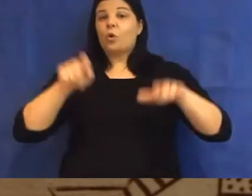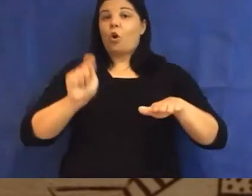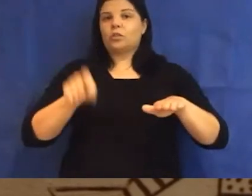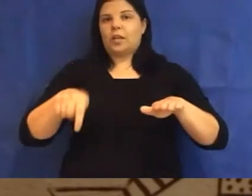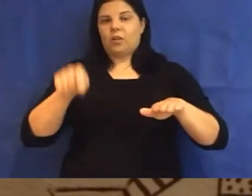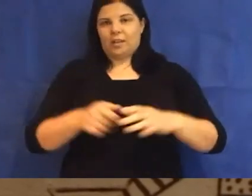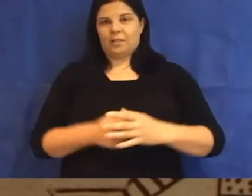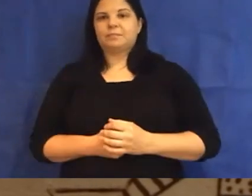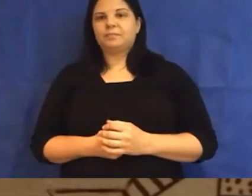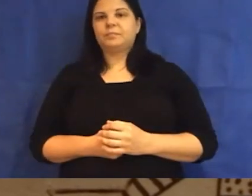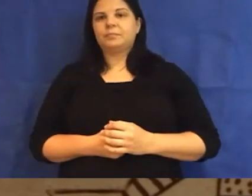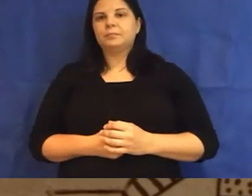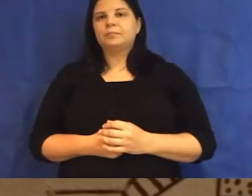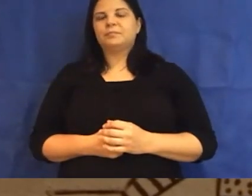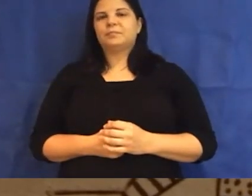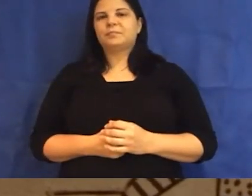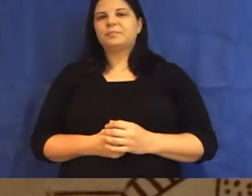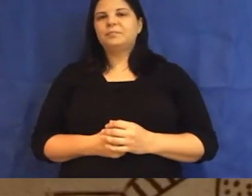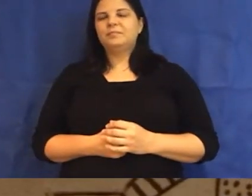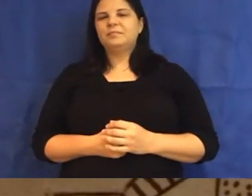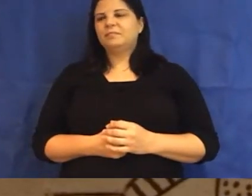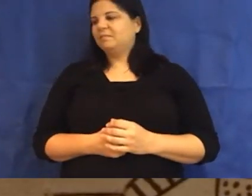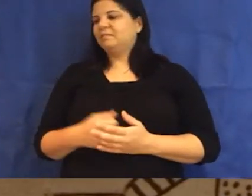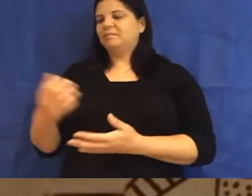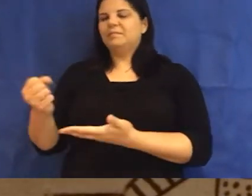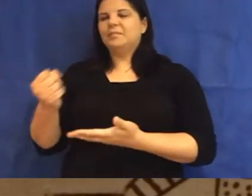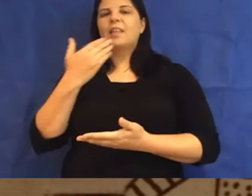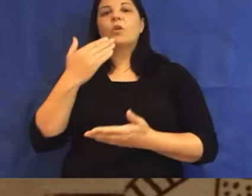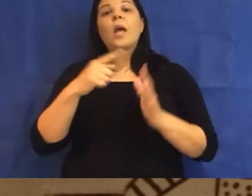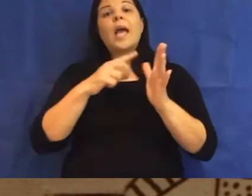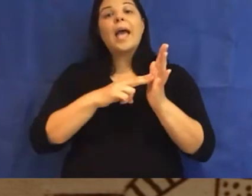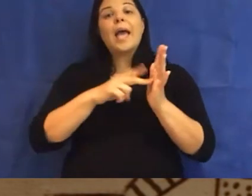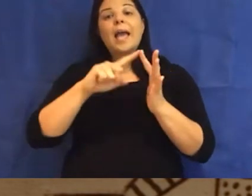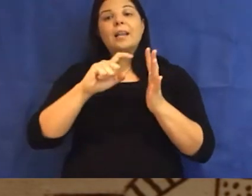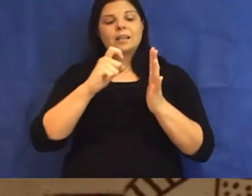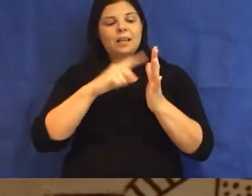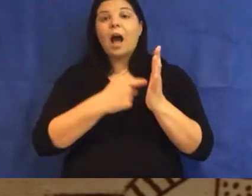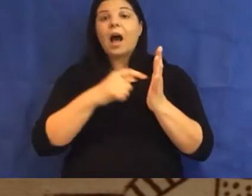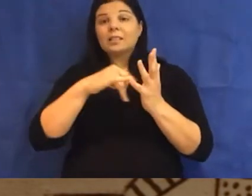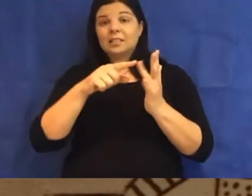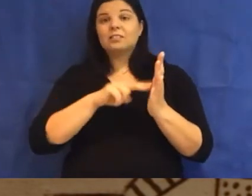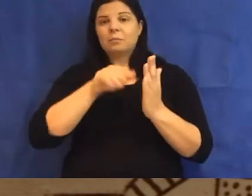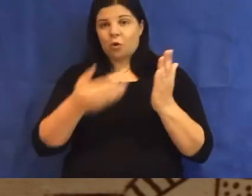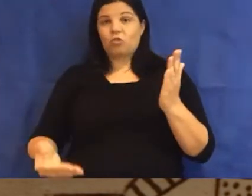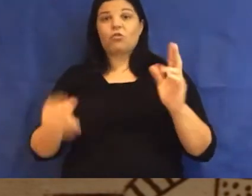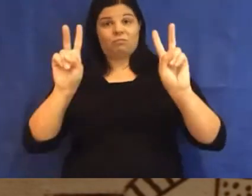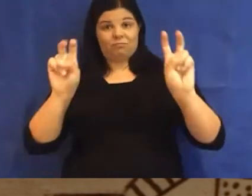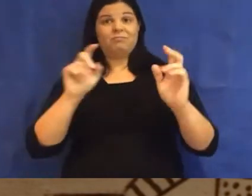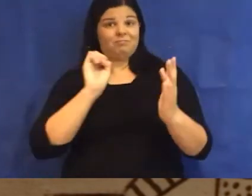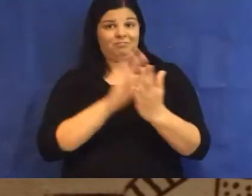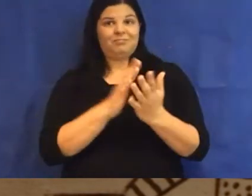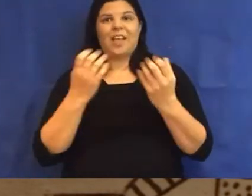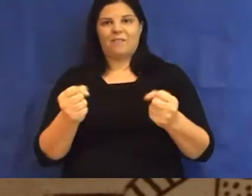by, thank you, it's prefaced by a quote by Anne Carson, the poet, and it goes, sorry.